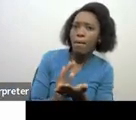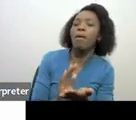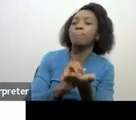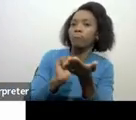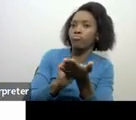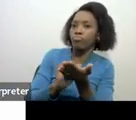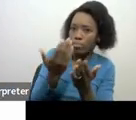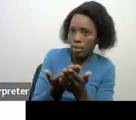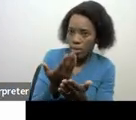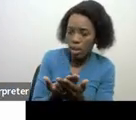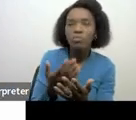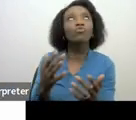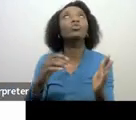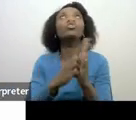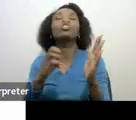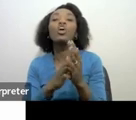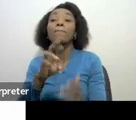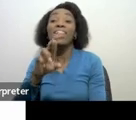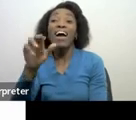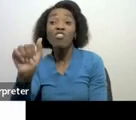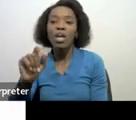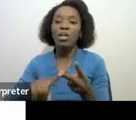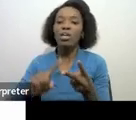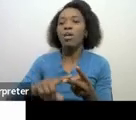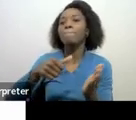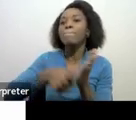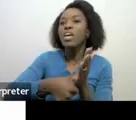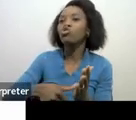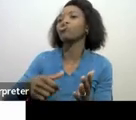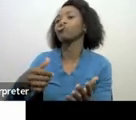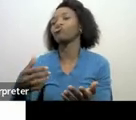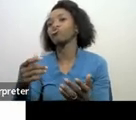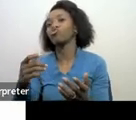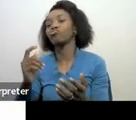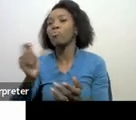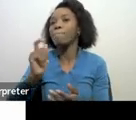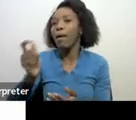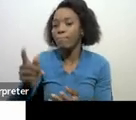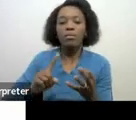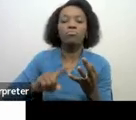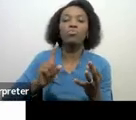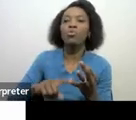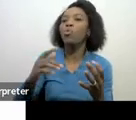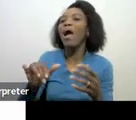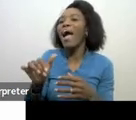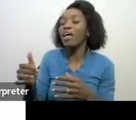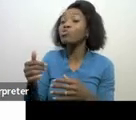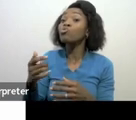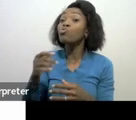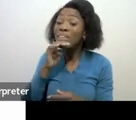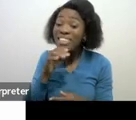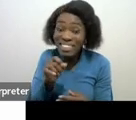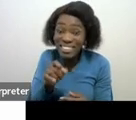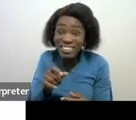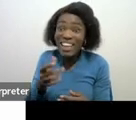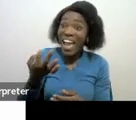such as retirement annuity fund pension fund contributions may be allowed taxable income is a portion of your gross